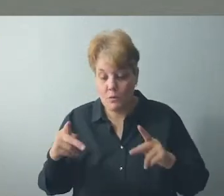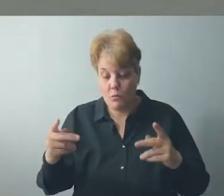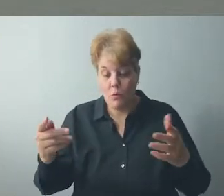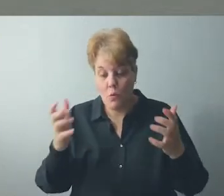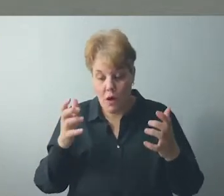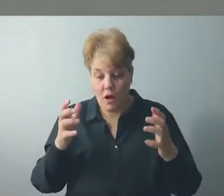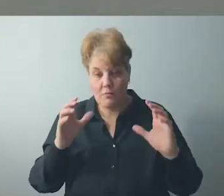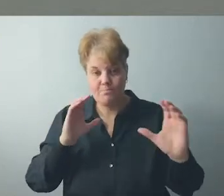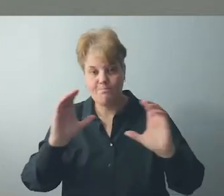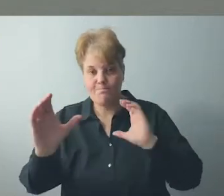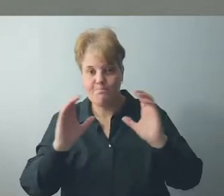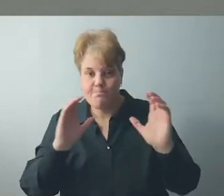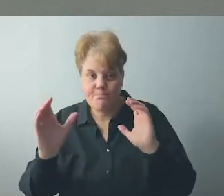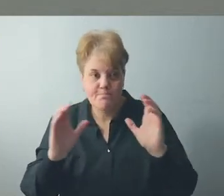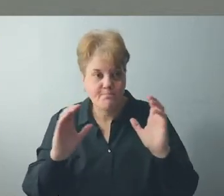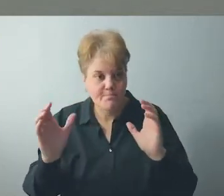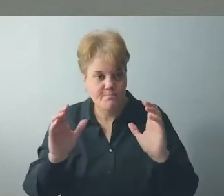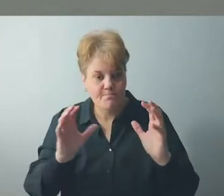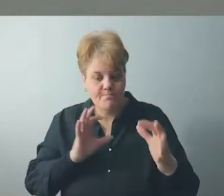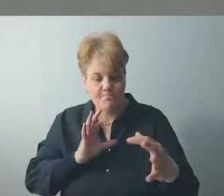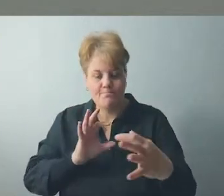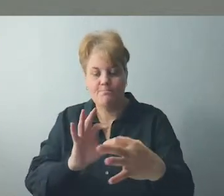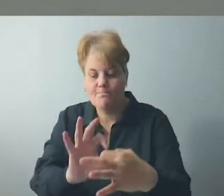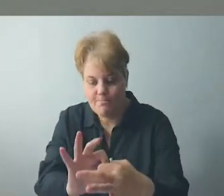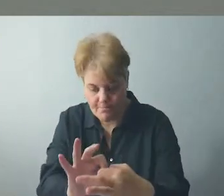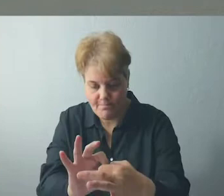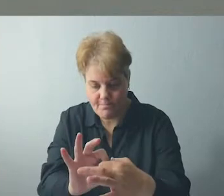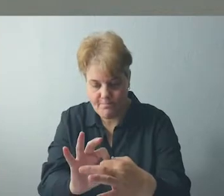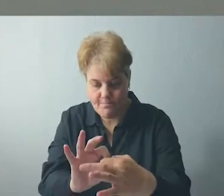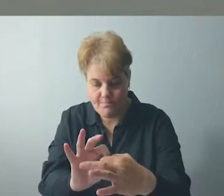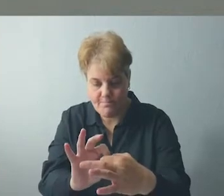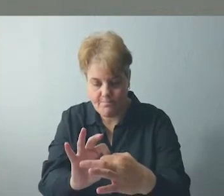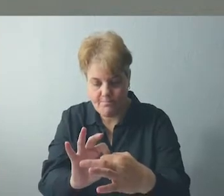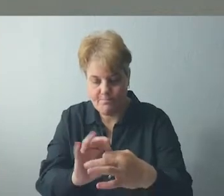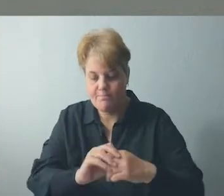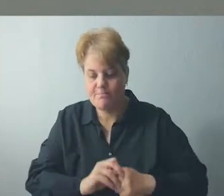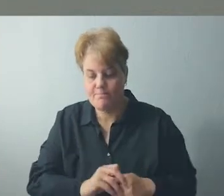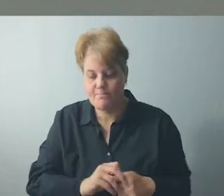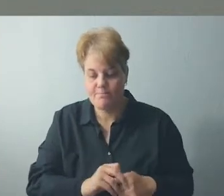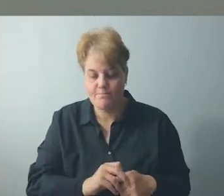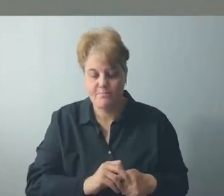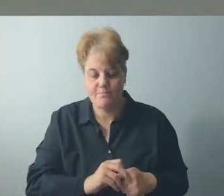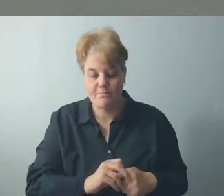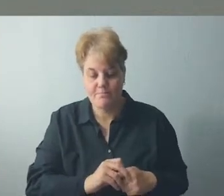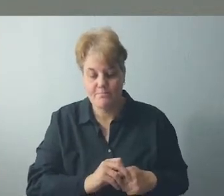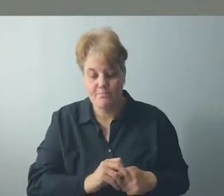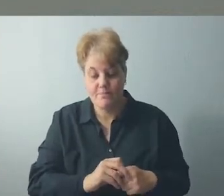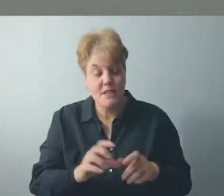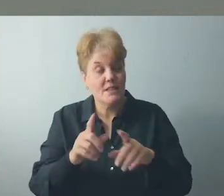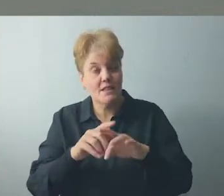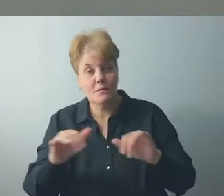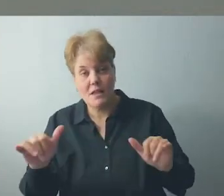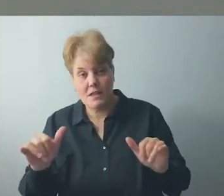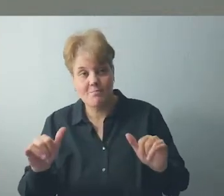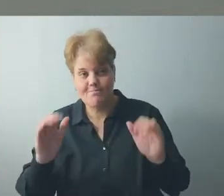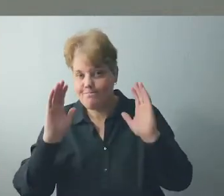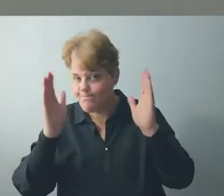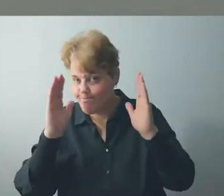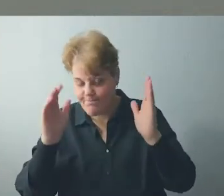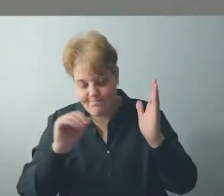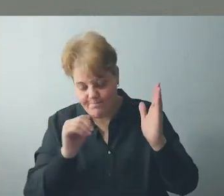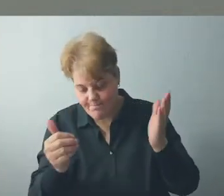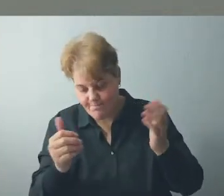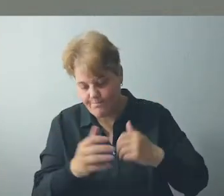people long for the connection of listening. True effective listening